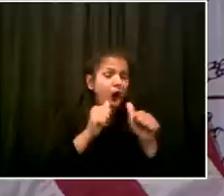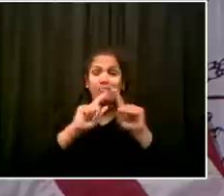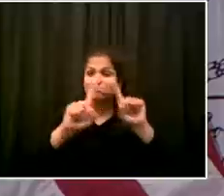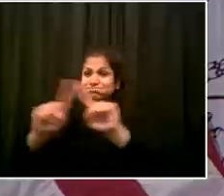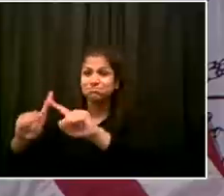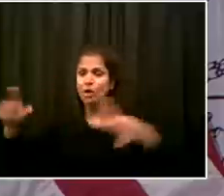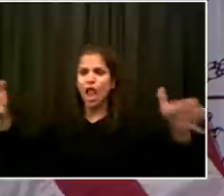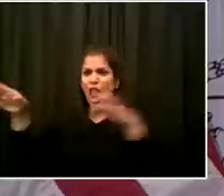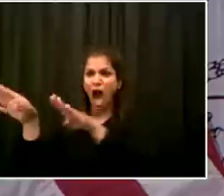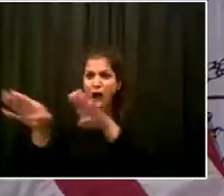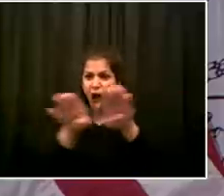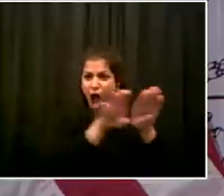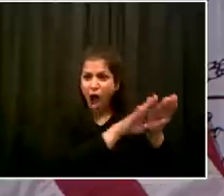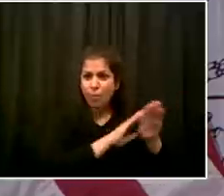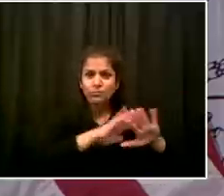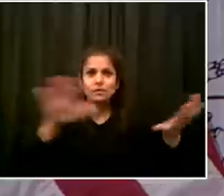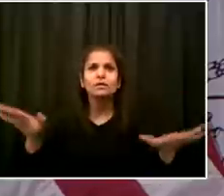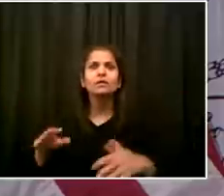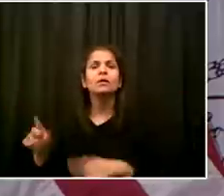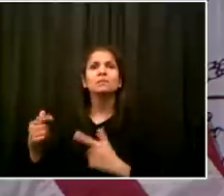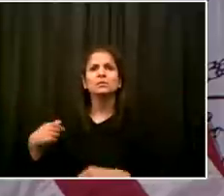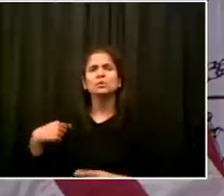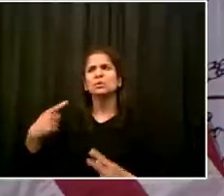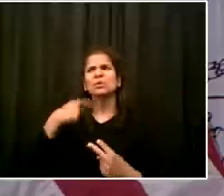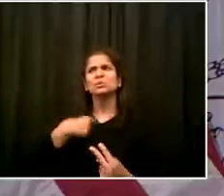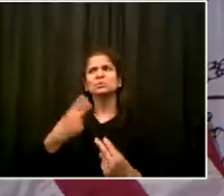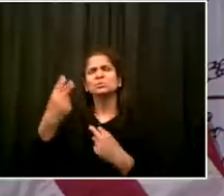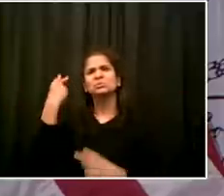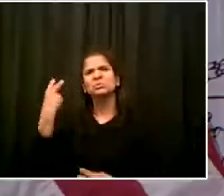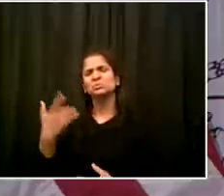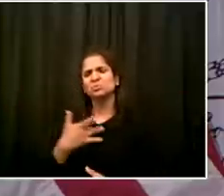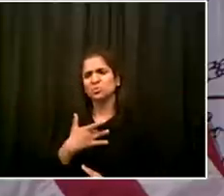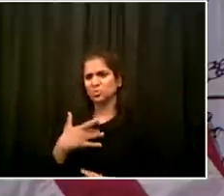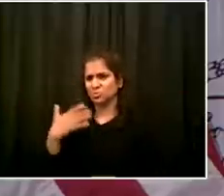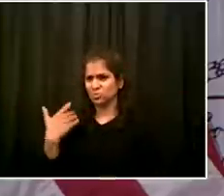more because we would have been able to do more. It's as simple as that.